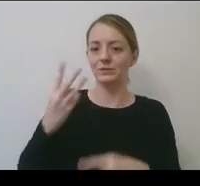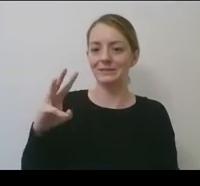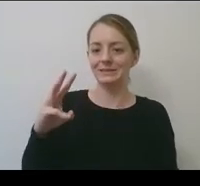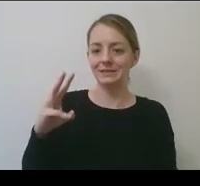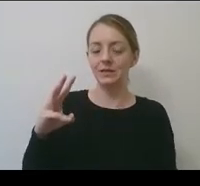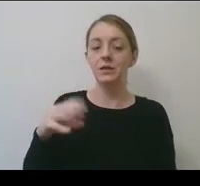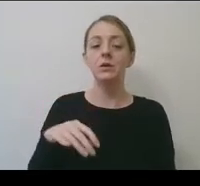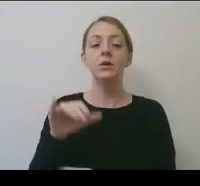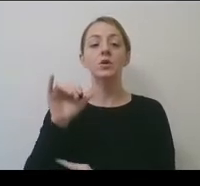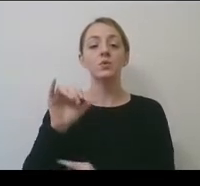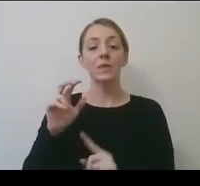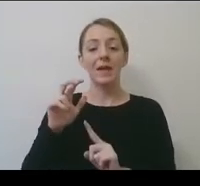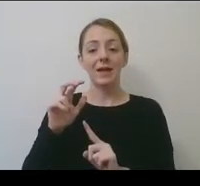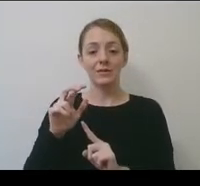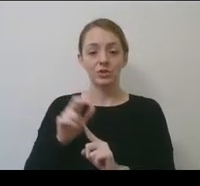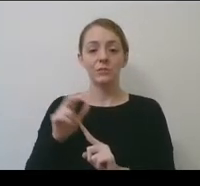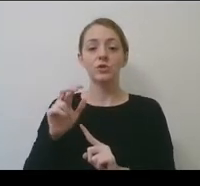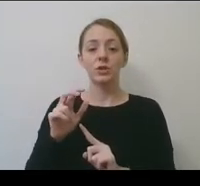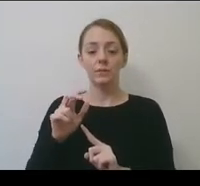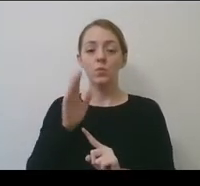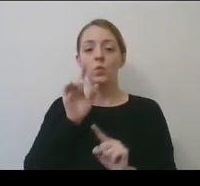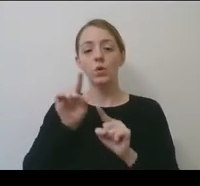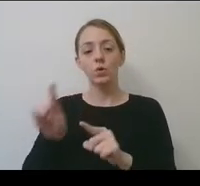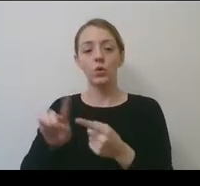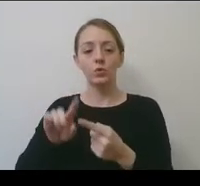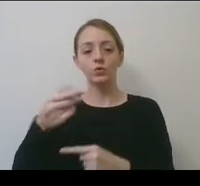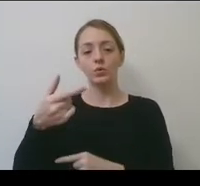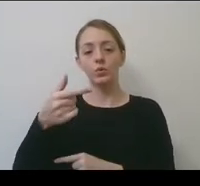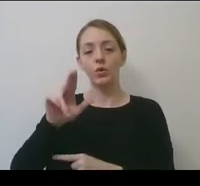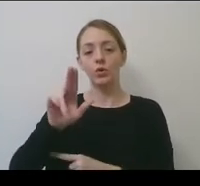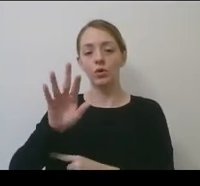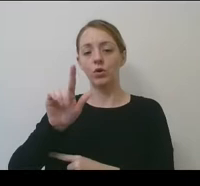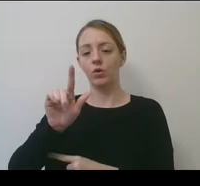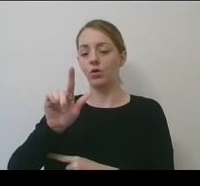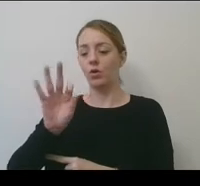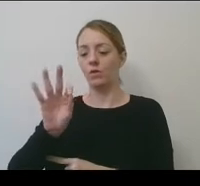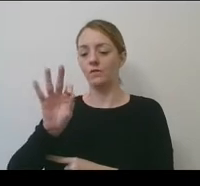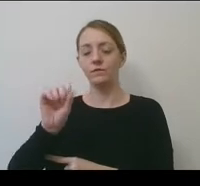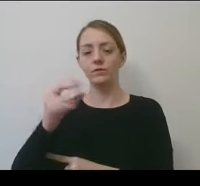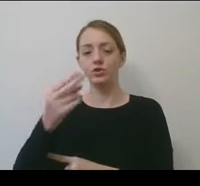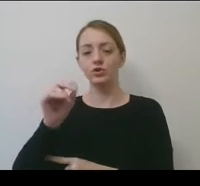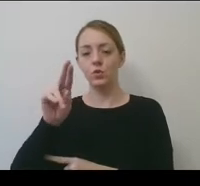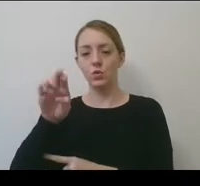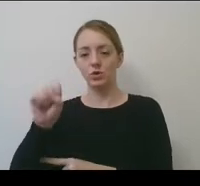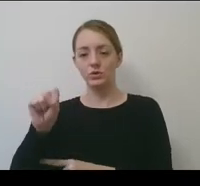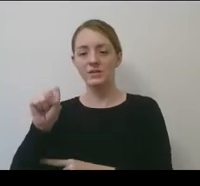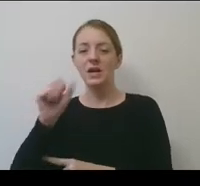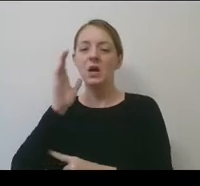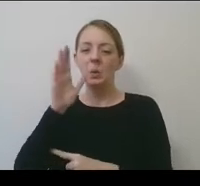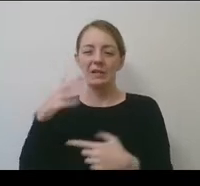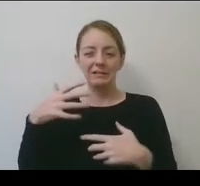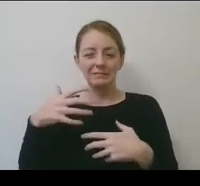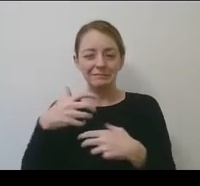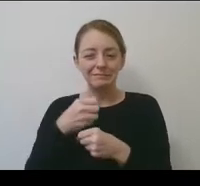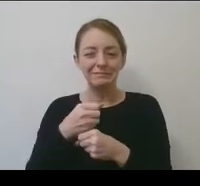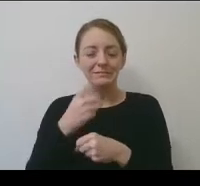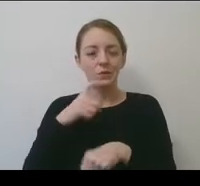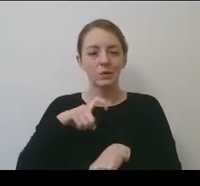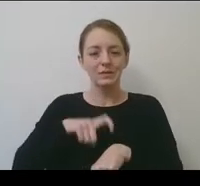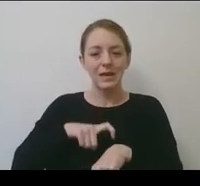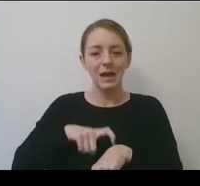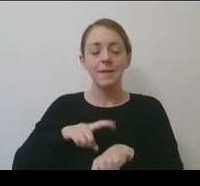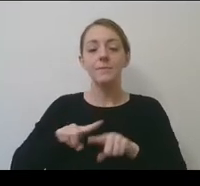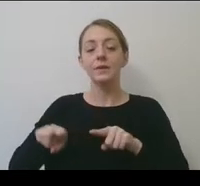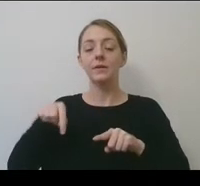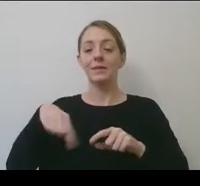had just the eight teams. It's going to be a little bit compressed in terms of, uh, time, et cetera. Uh, but we, for this year,